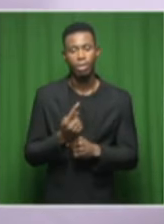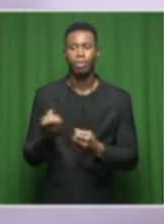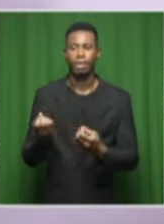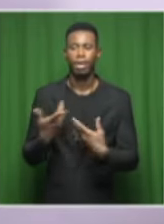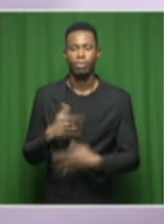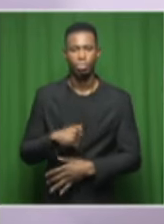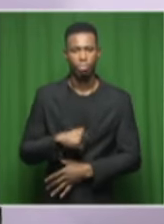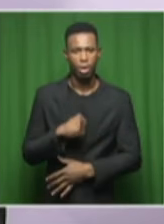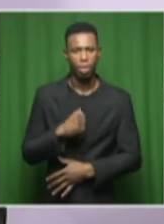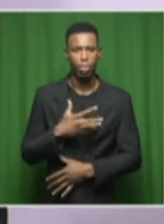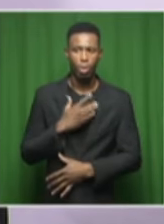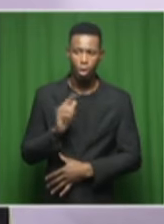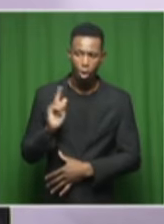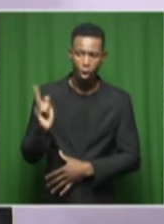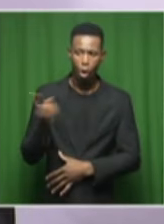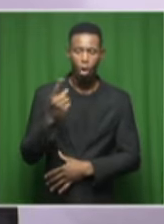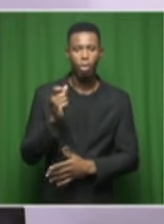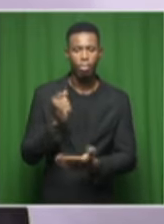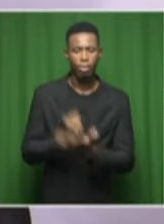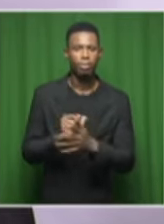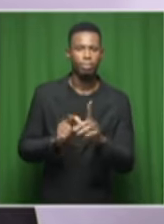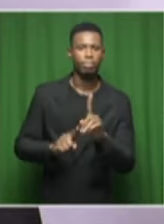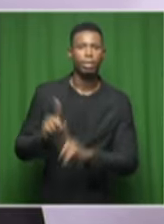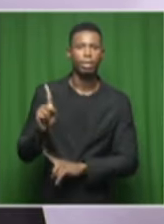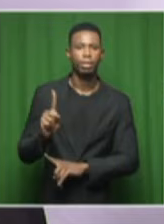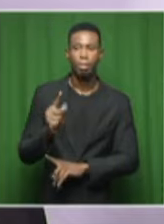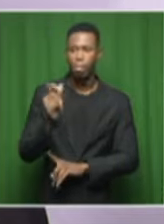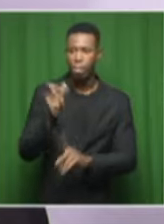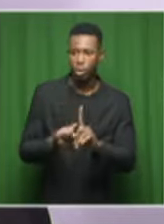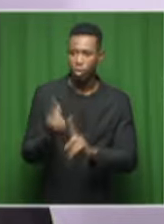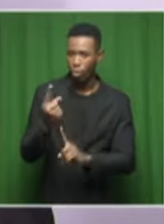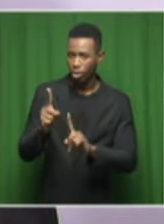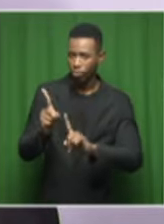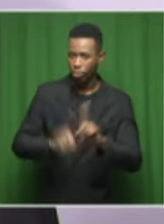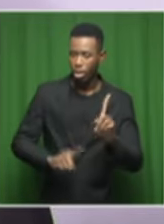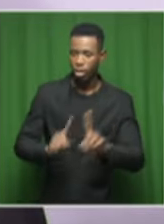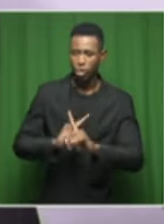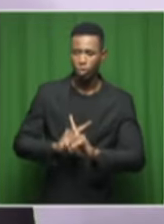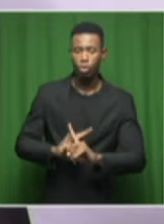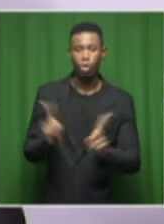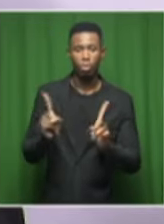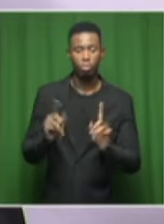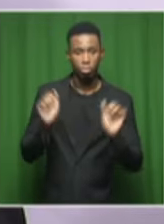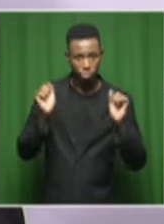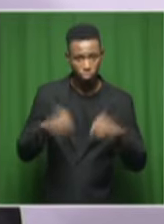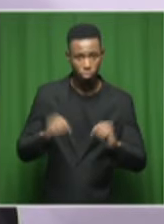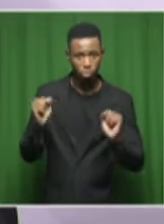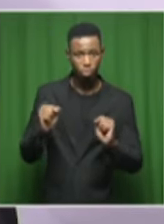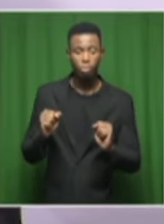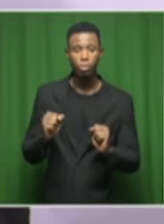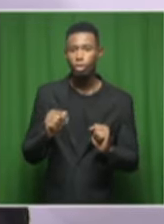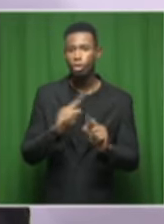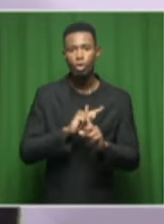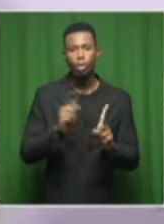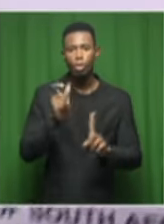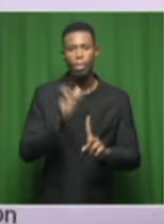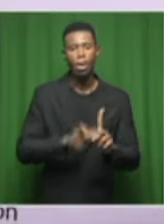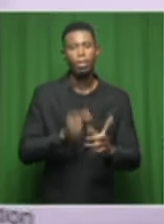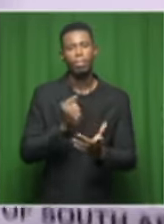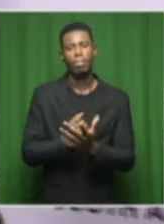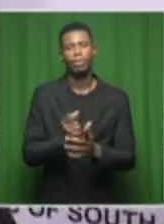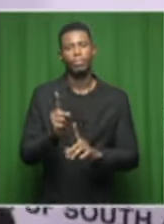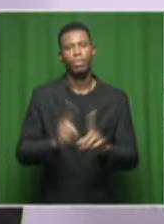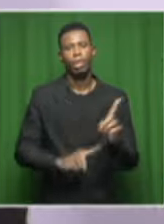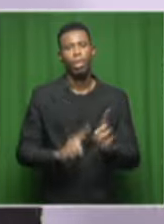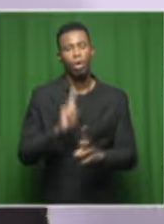of you to pass. No one must fail. Do you agree? No one must fail. You must all